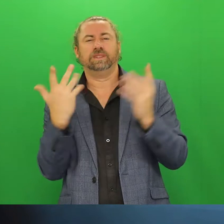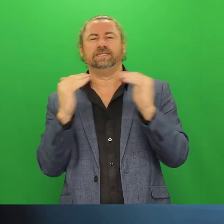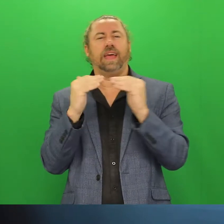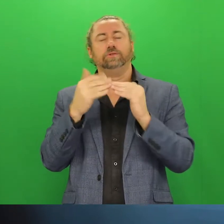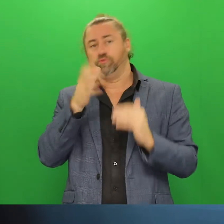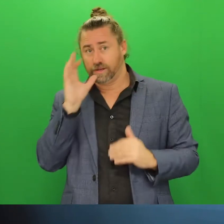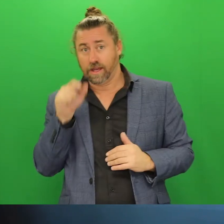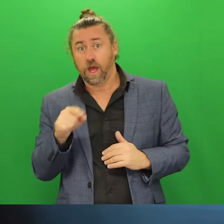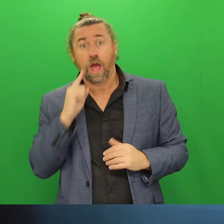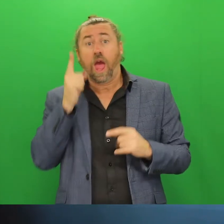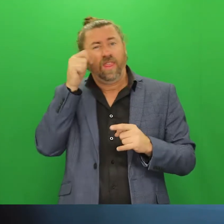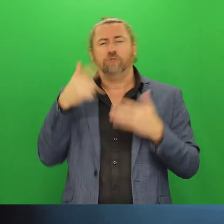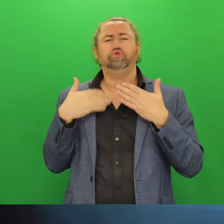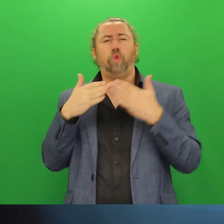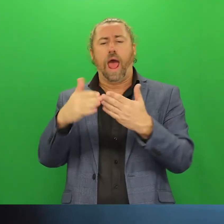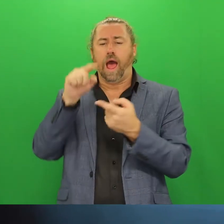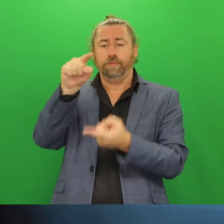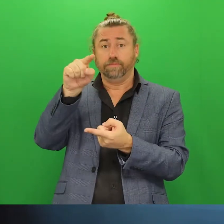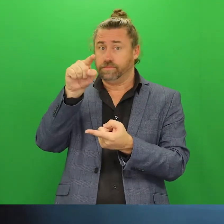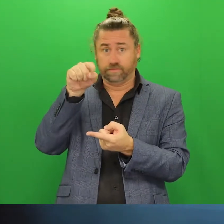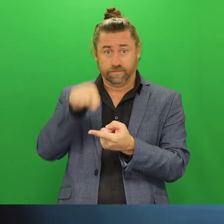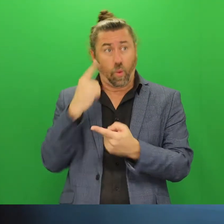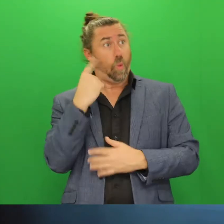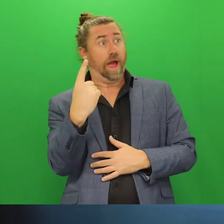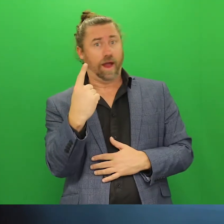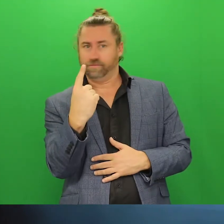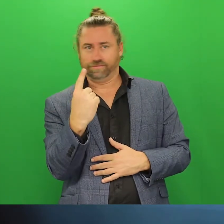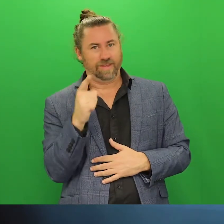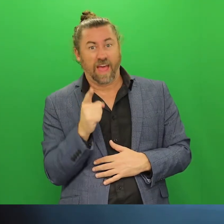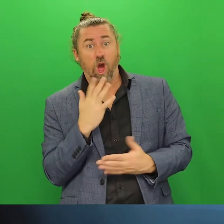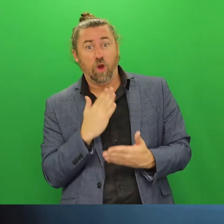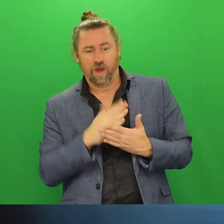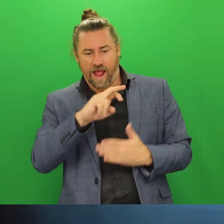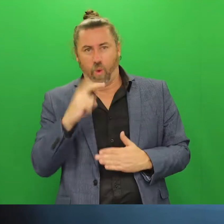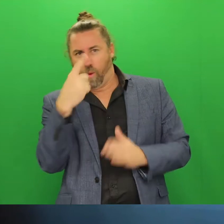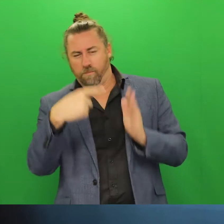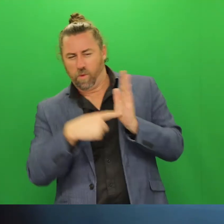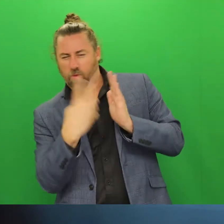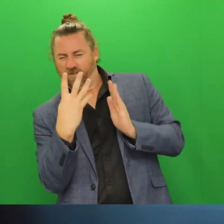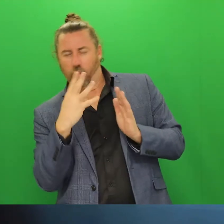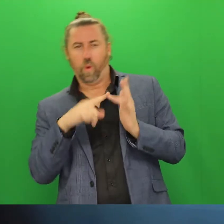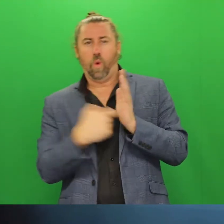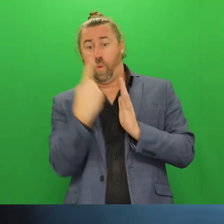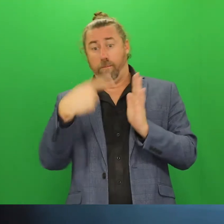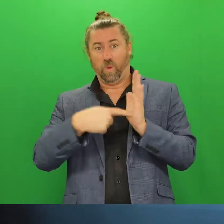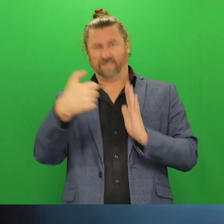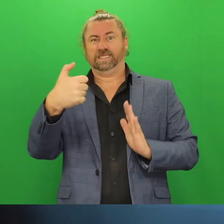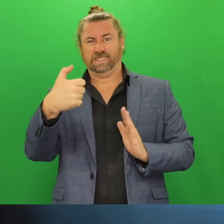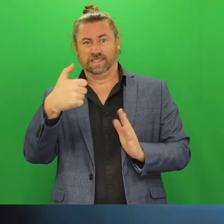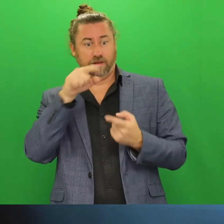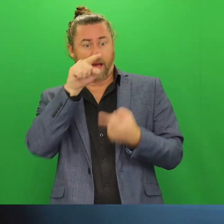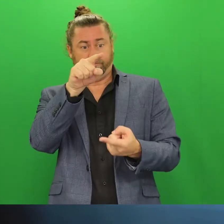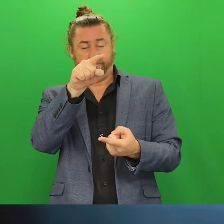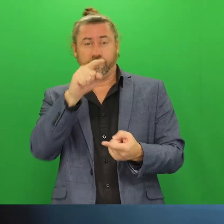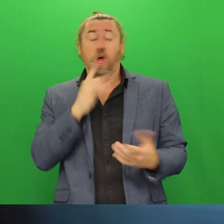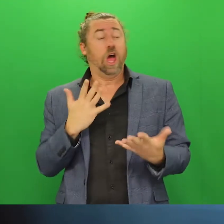-strength beer is not a standard drink. It's between 1.4 and 1.6. So have a look at what a standard drink is. But the general advice is